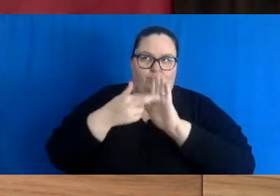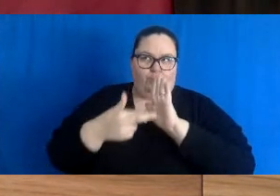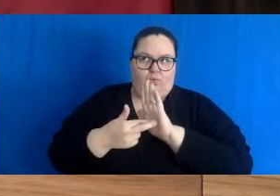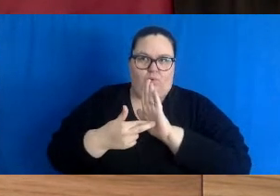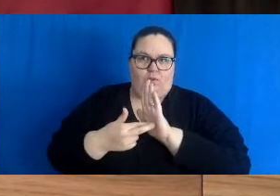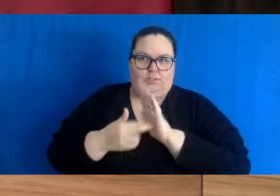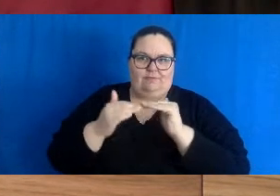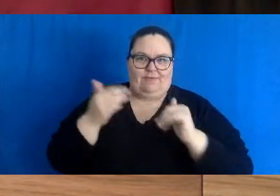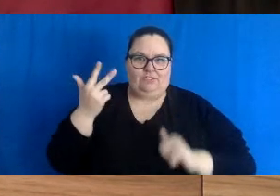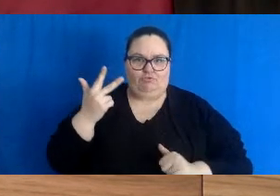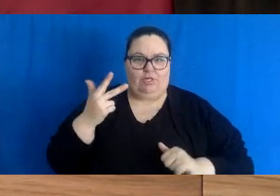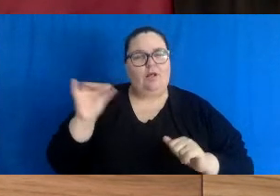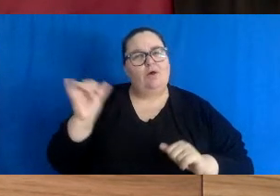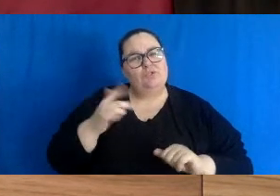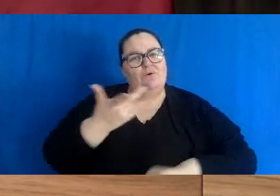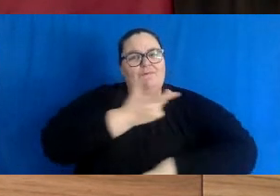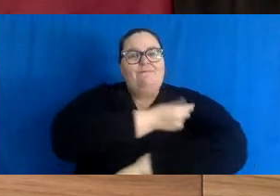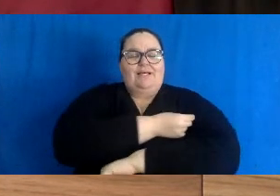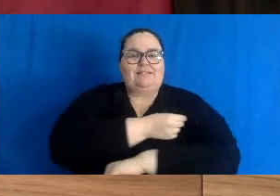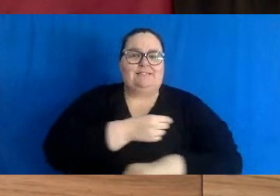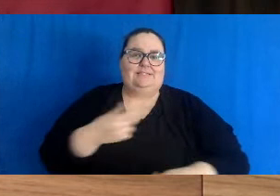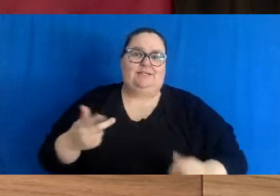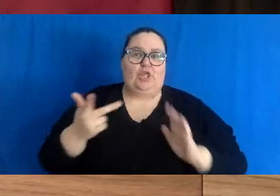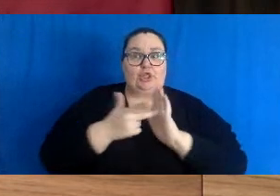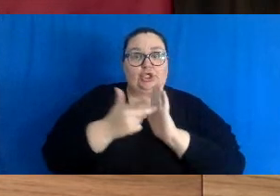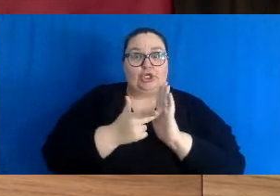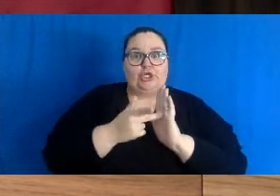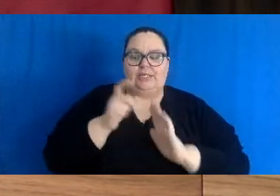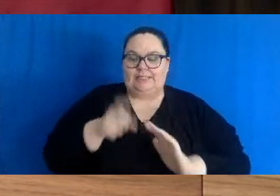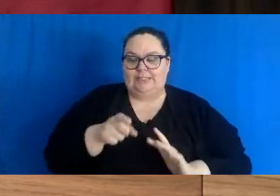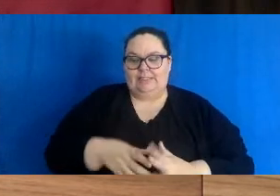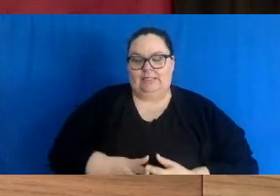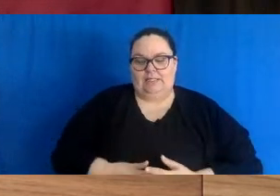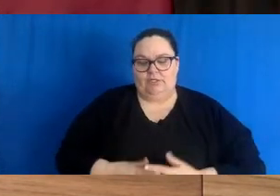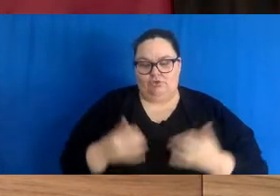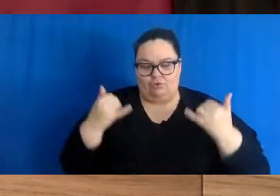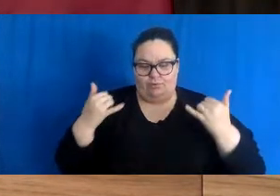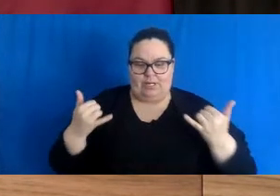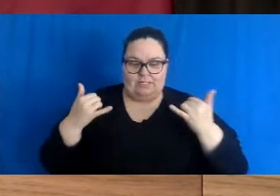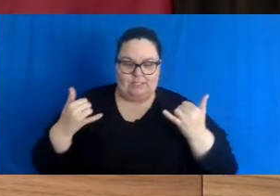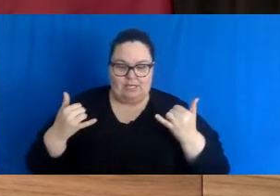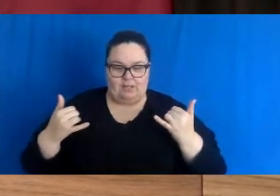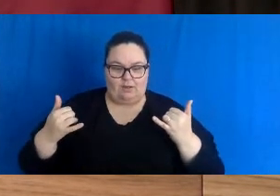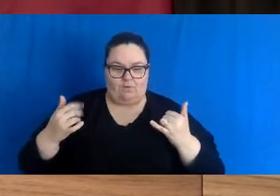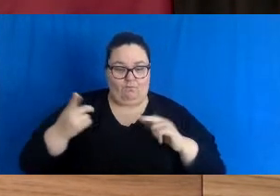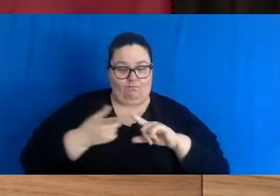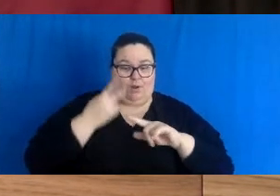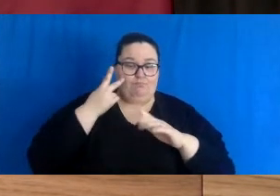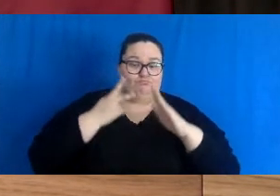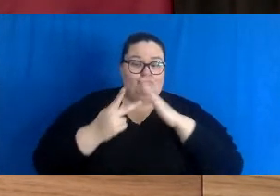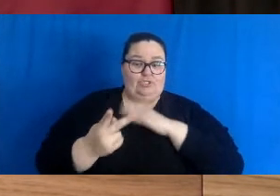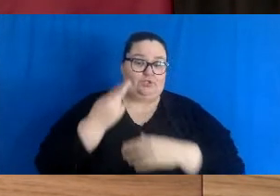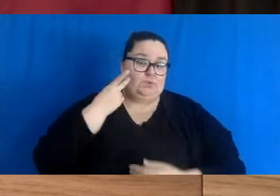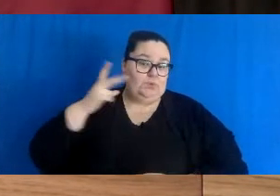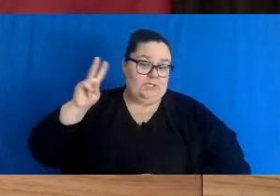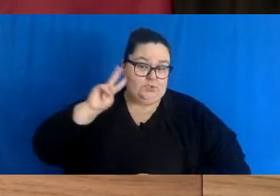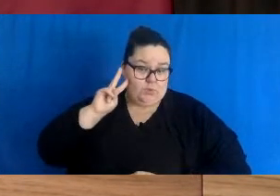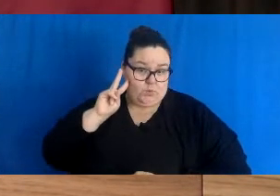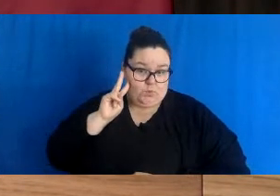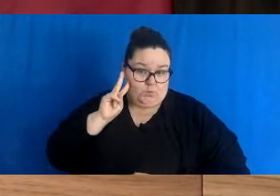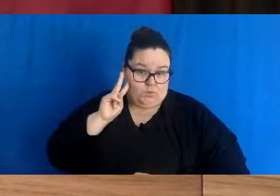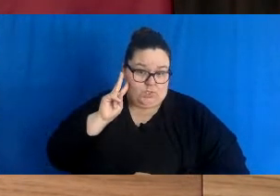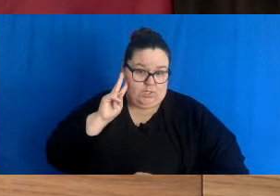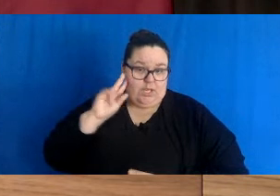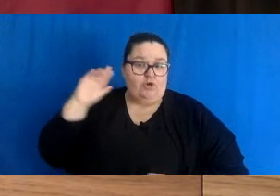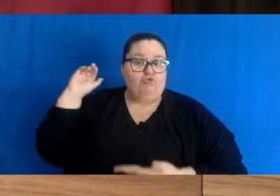along with getting people vaccinated and boosted. So again, at this time, based on the projections and based on everybody reducing their contacts